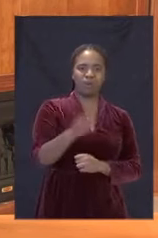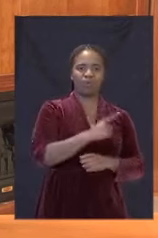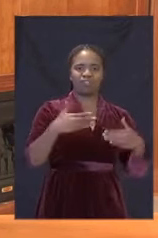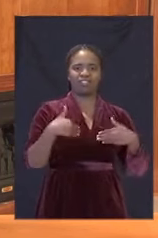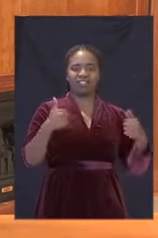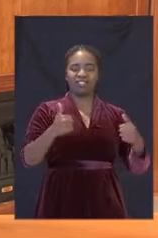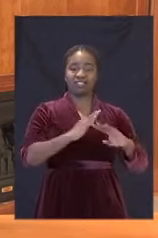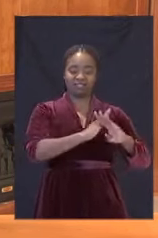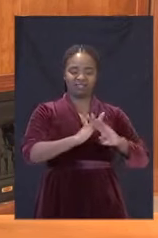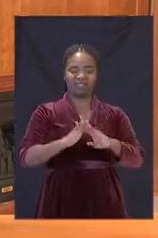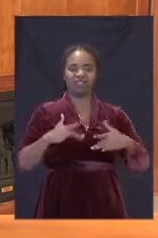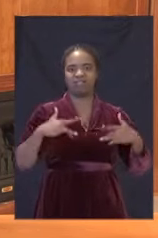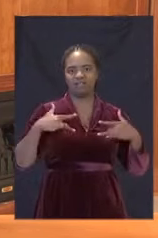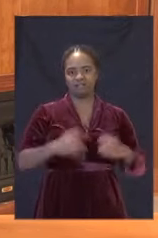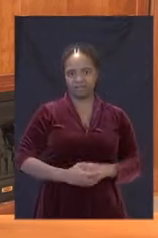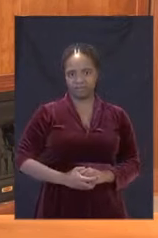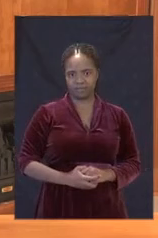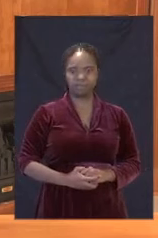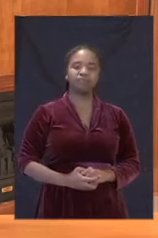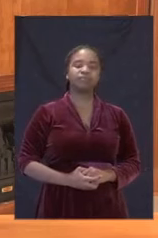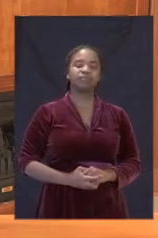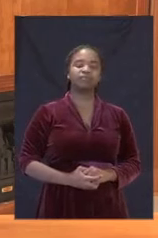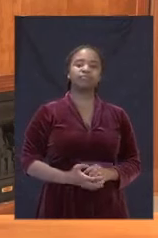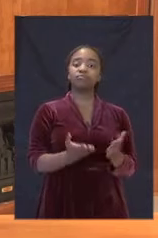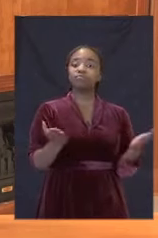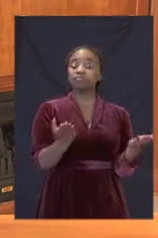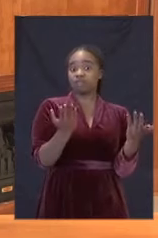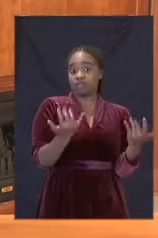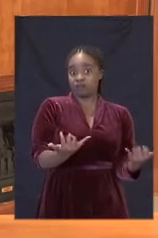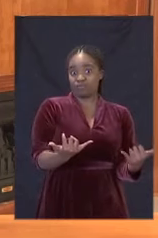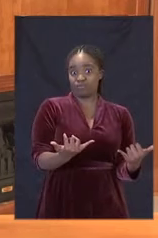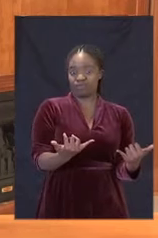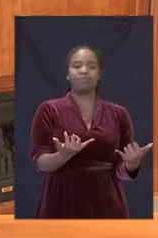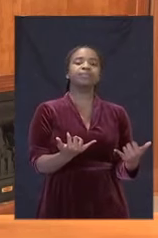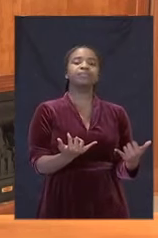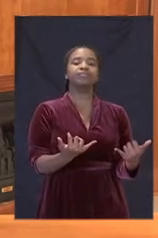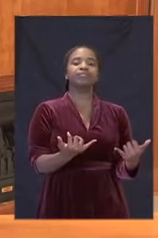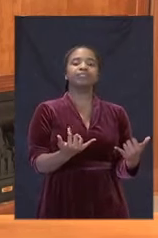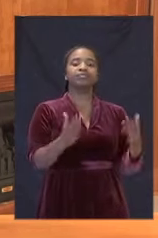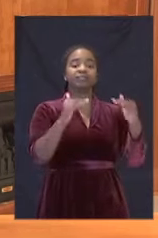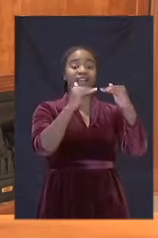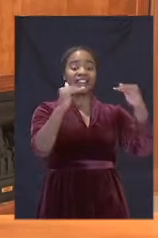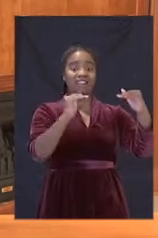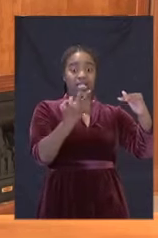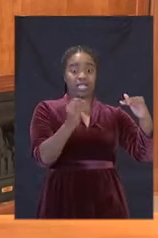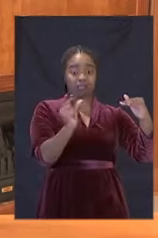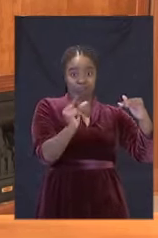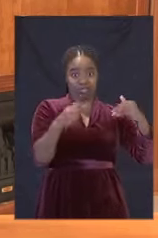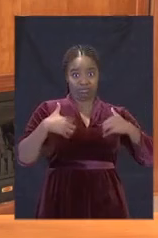of all of us. As we now prepare to move to Coronavirus Alert Level 3,